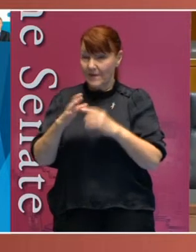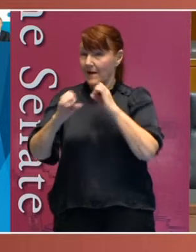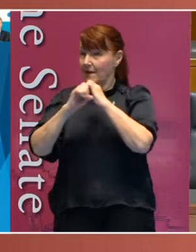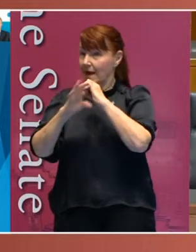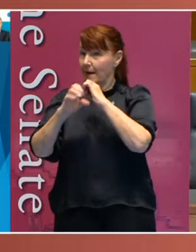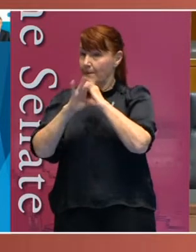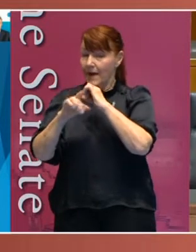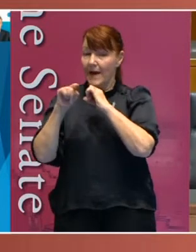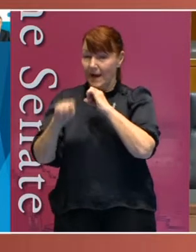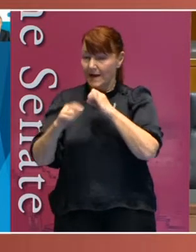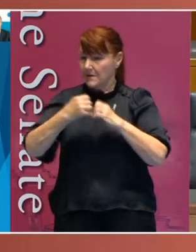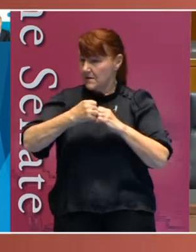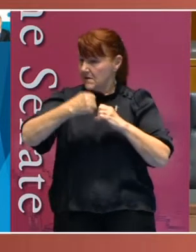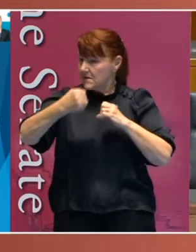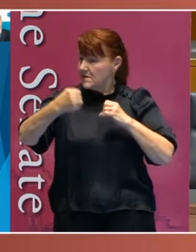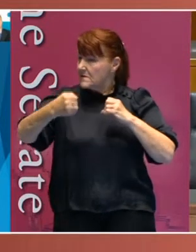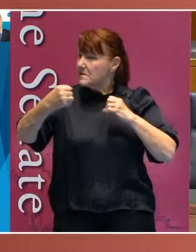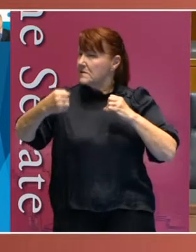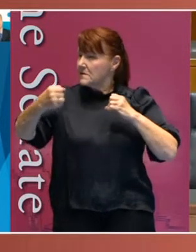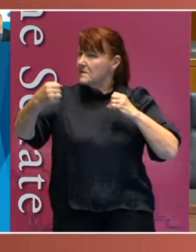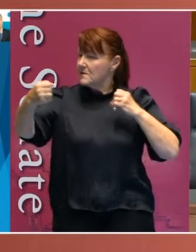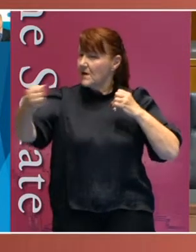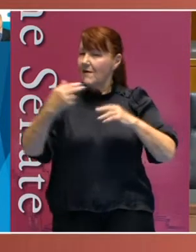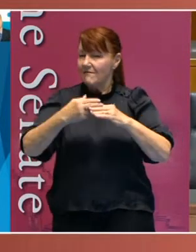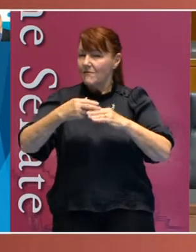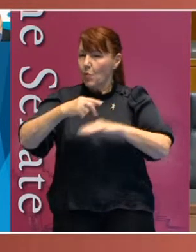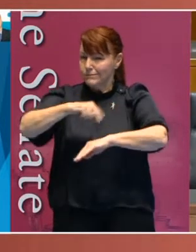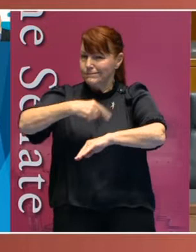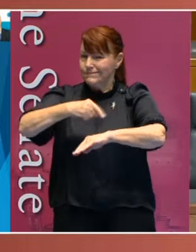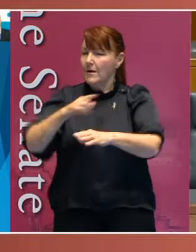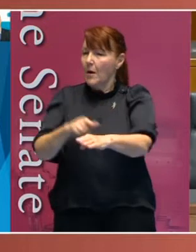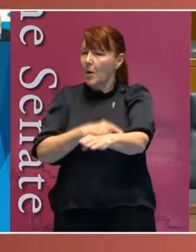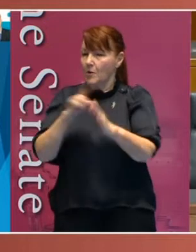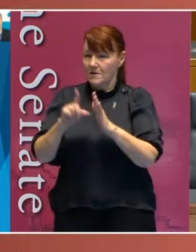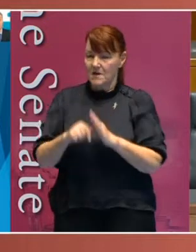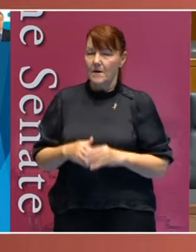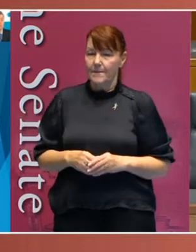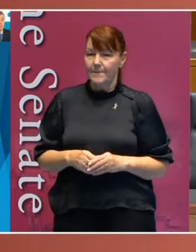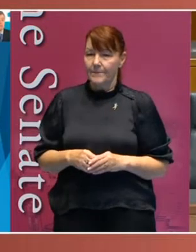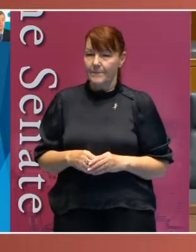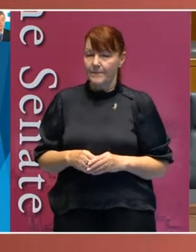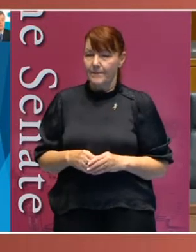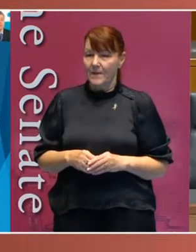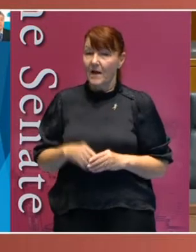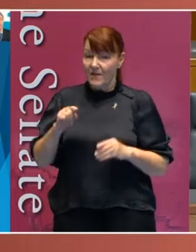the campaign is one that goes for a considerable time period that is multi